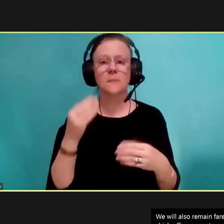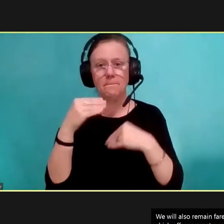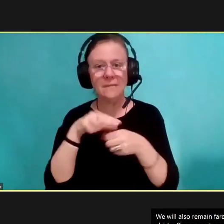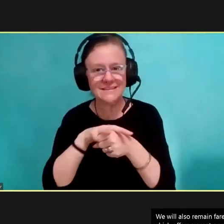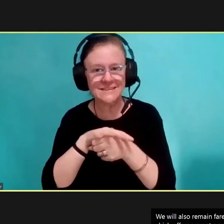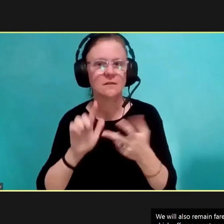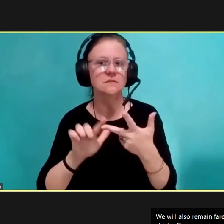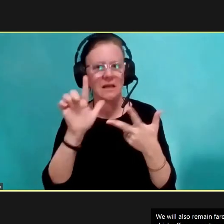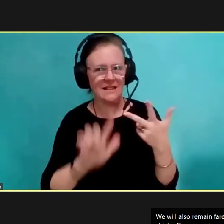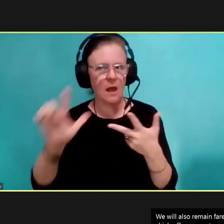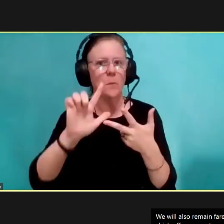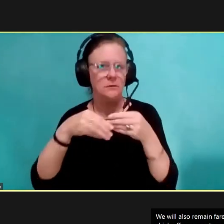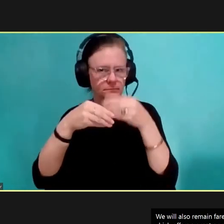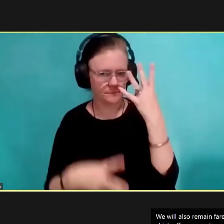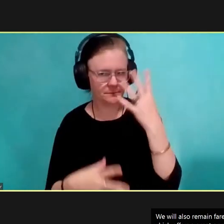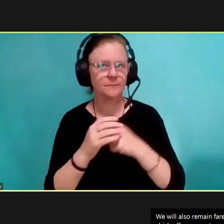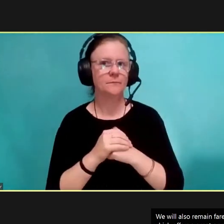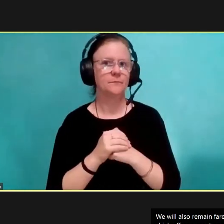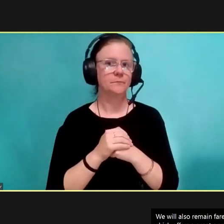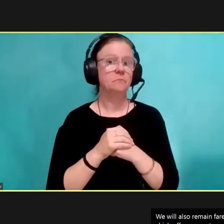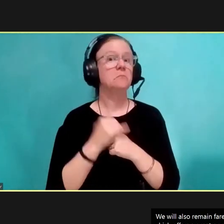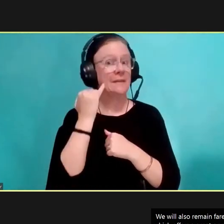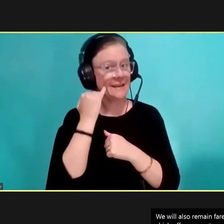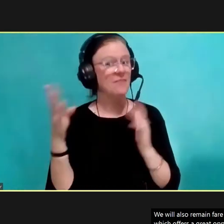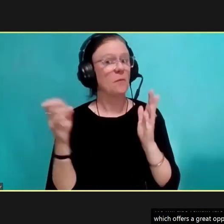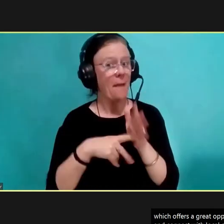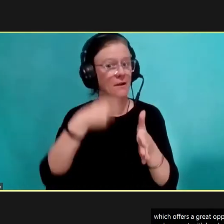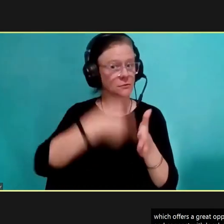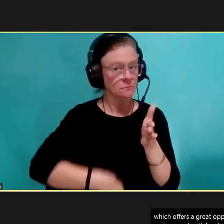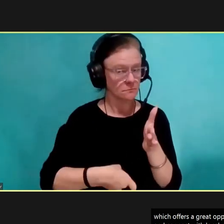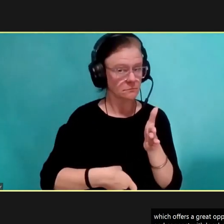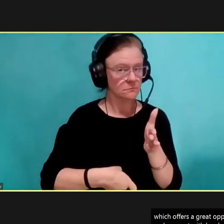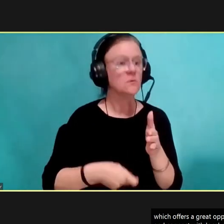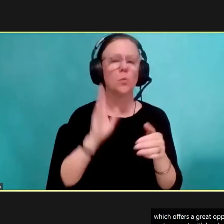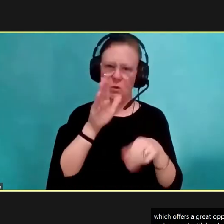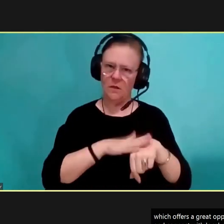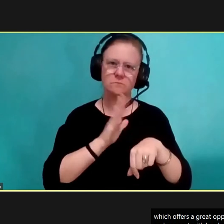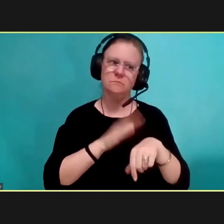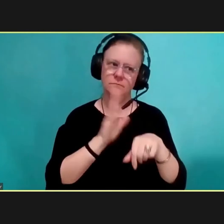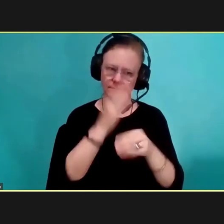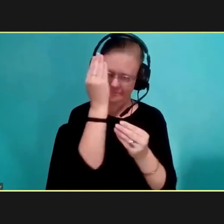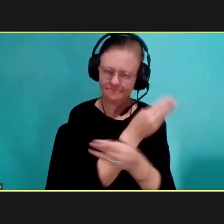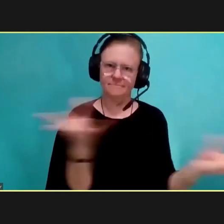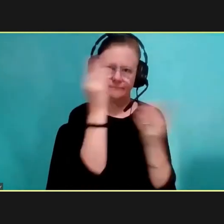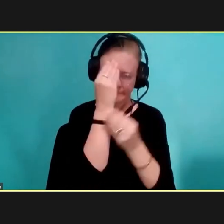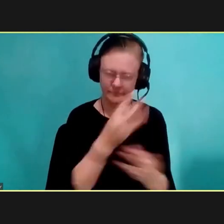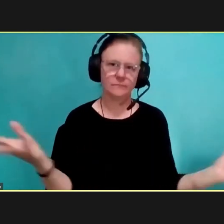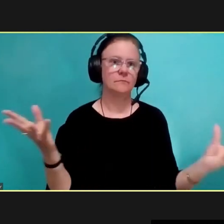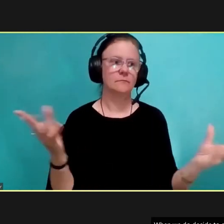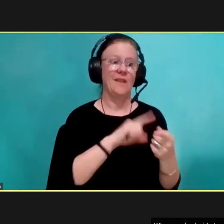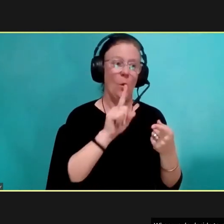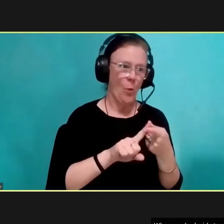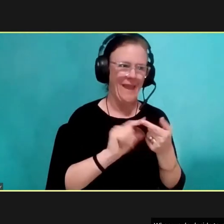libraries, and more. When we do decide to go back to fares, we will give plenty of notice to the public as to